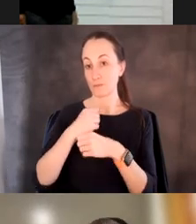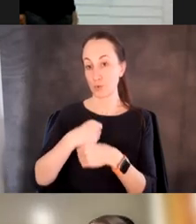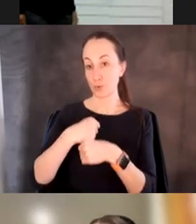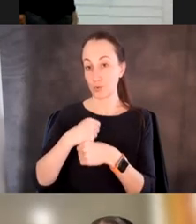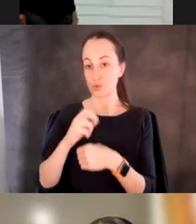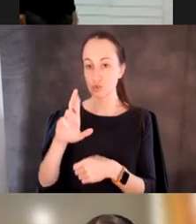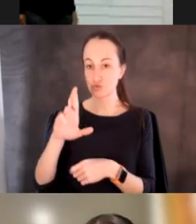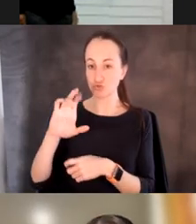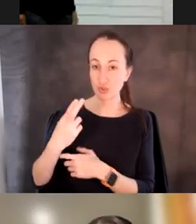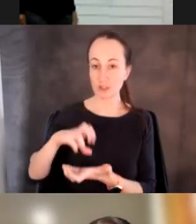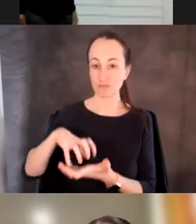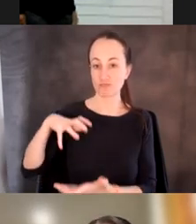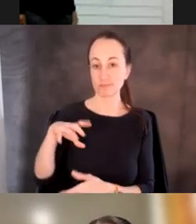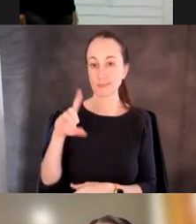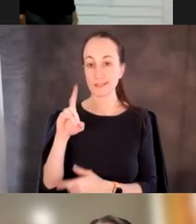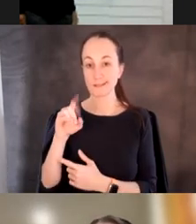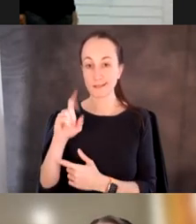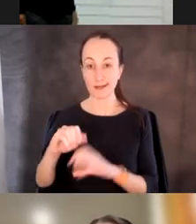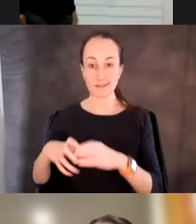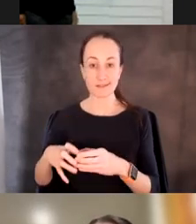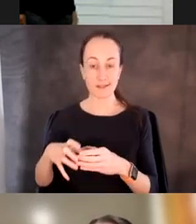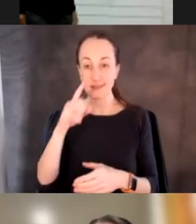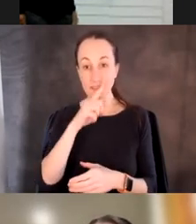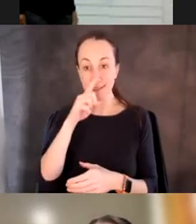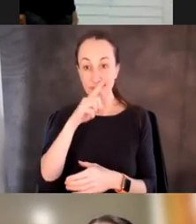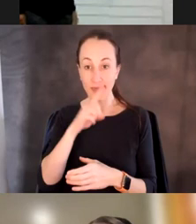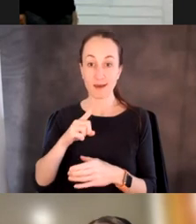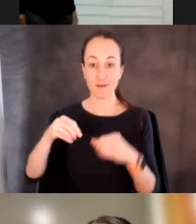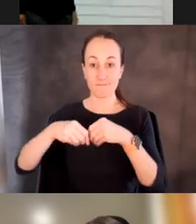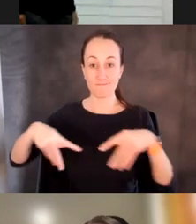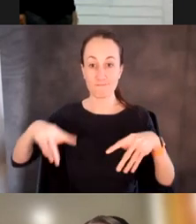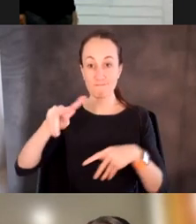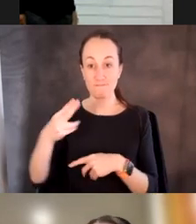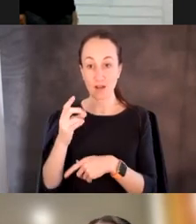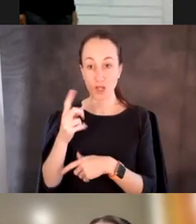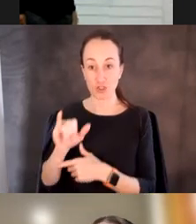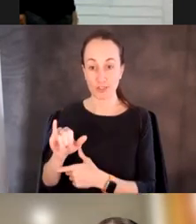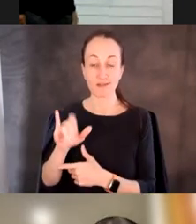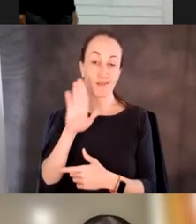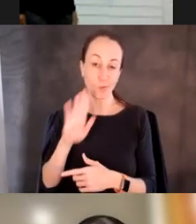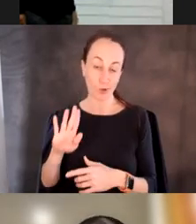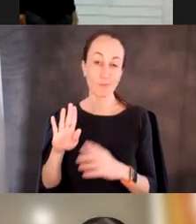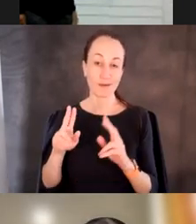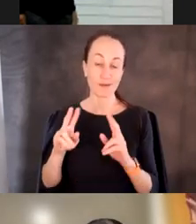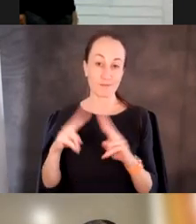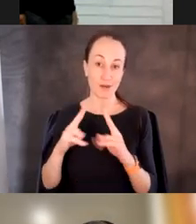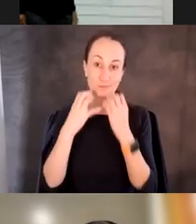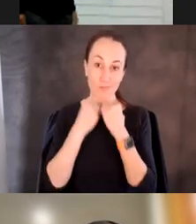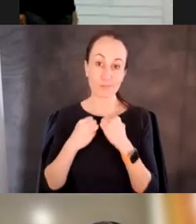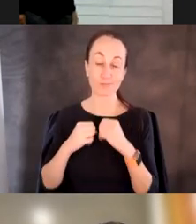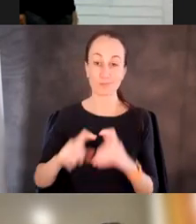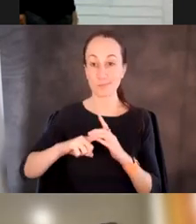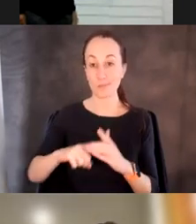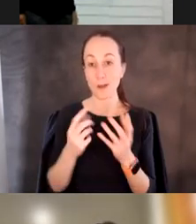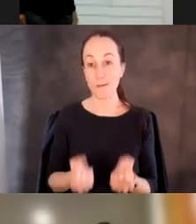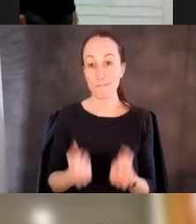this rich dataset, this synthetic phylogeny, um, then, uh, it'll be really valuable for us to initiate multiplex